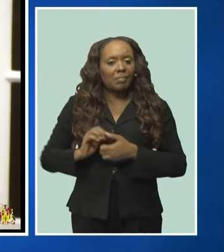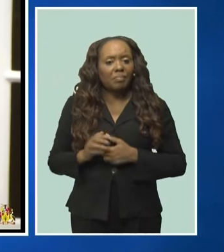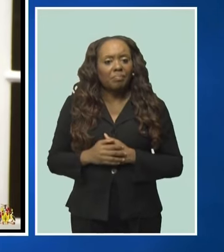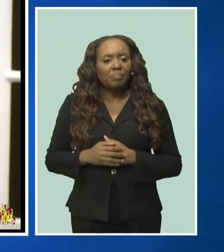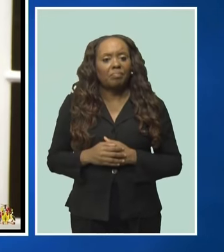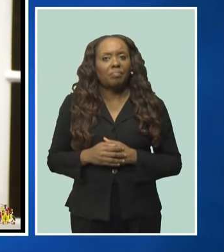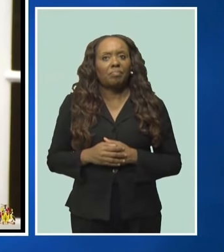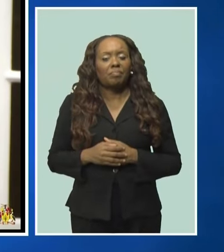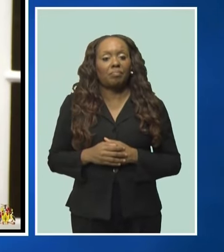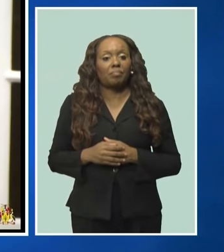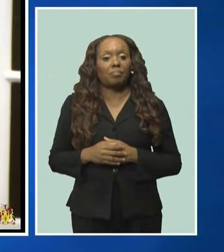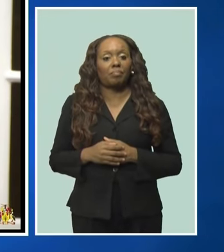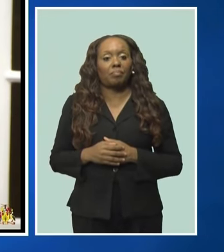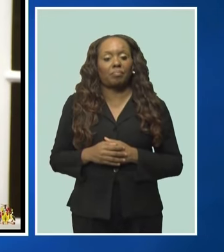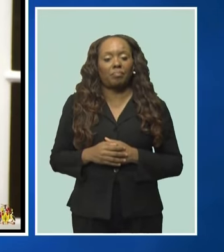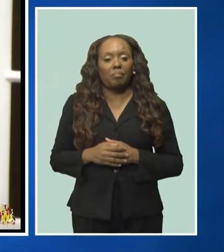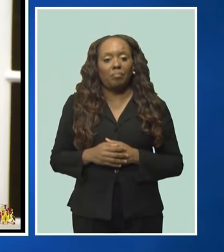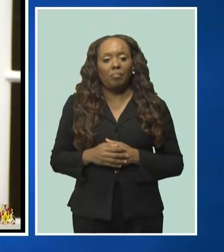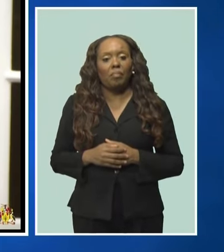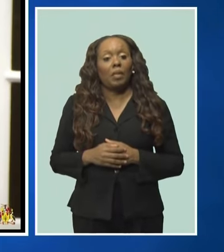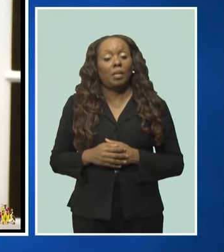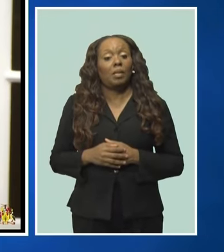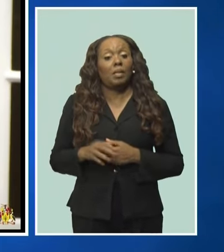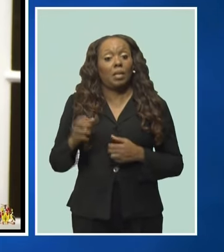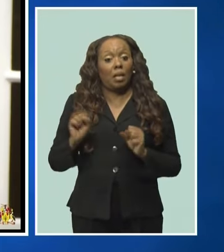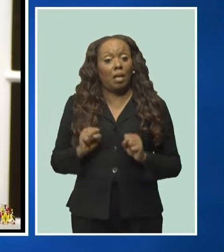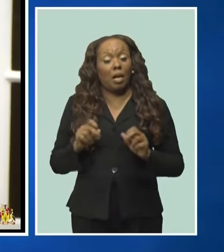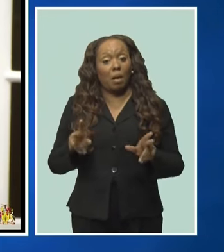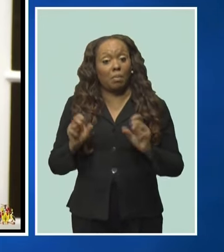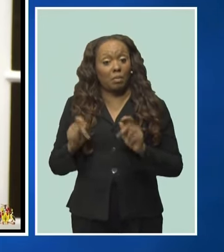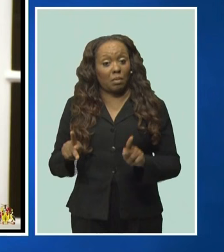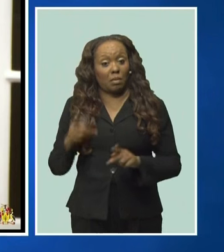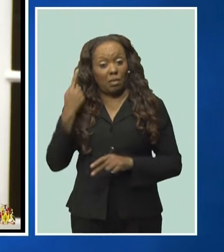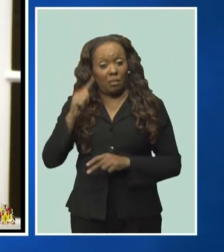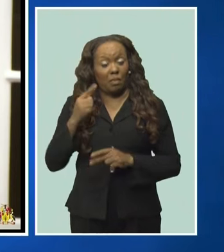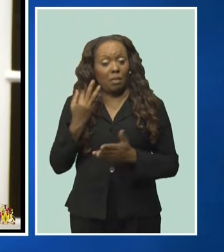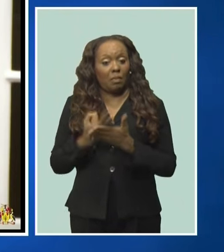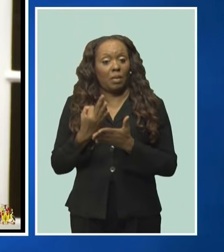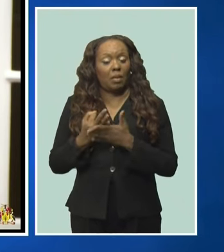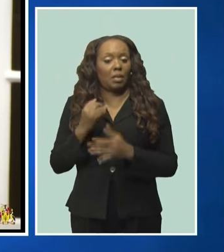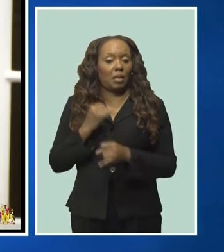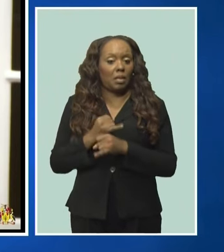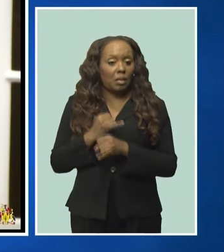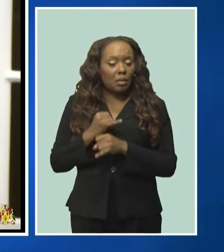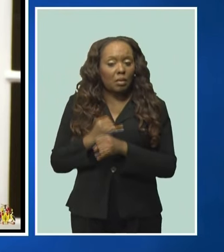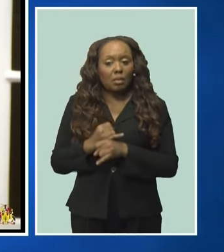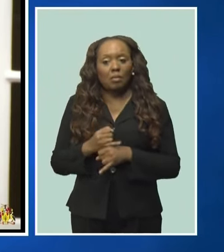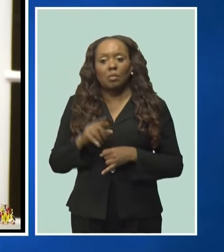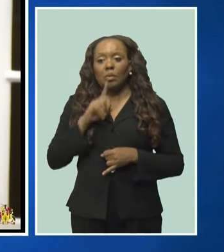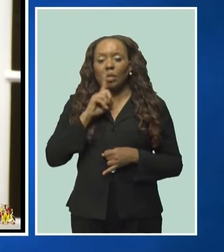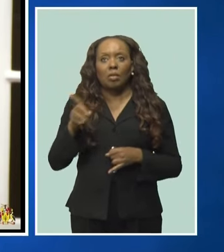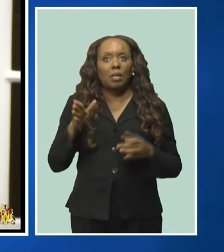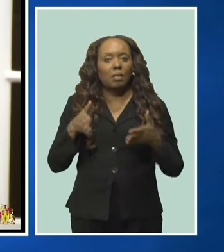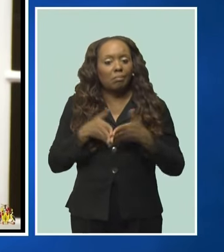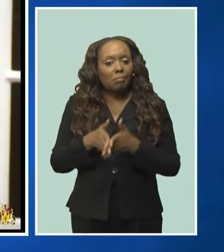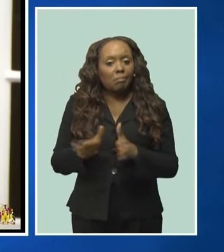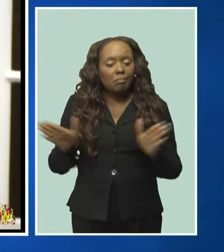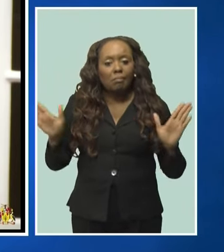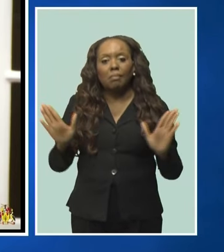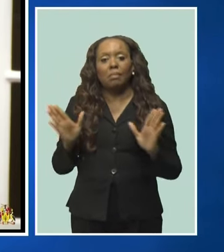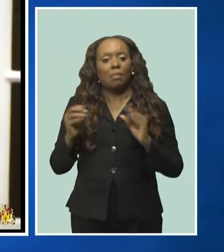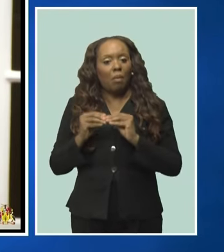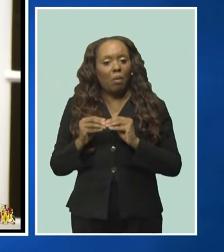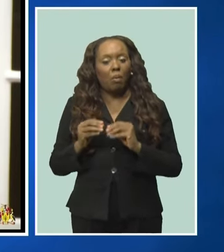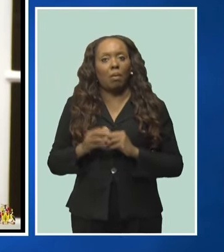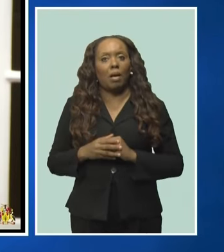of government's operations is an opportunity for financial institutions to expand their balance sheet